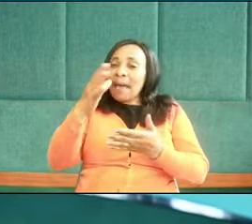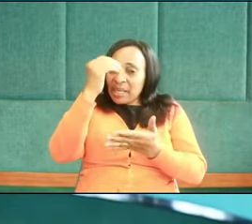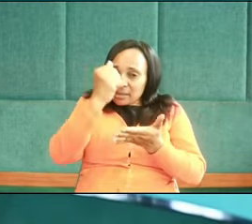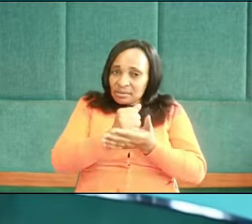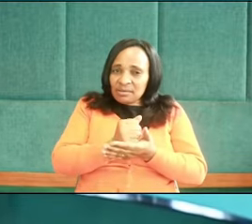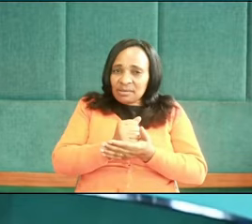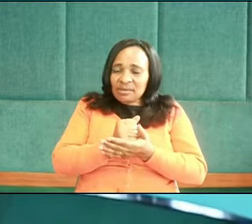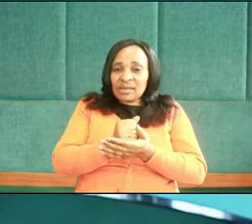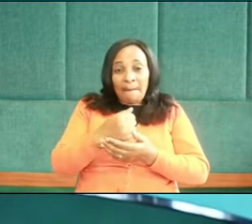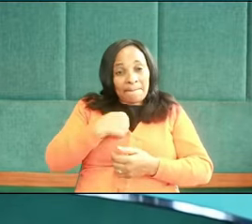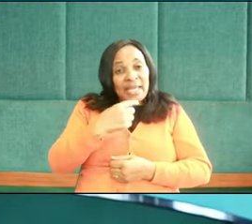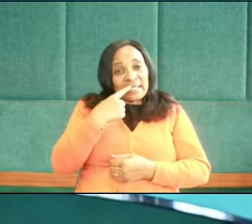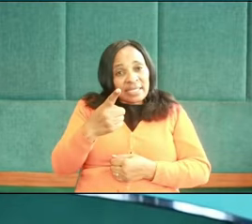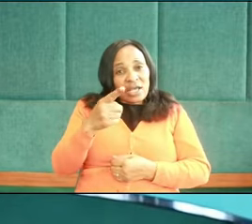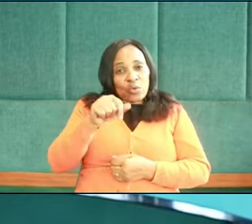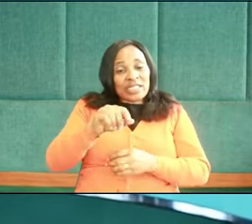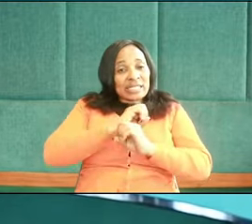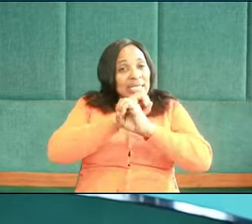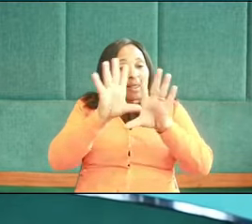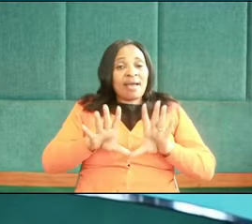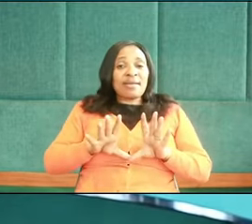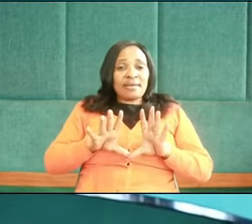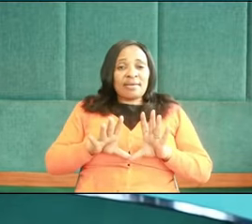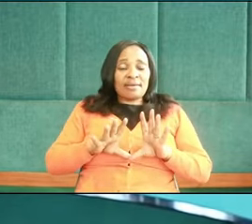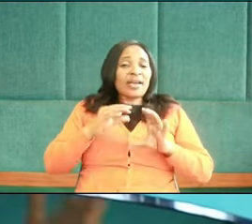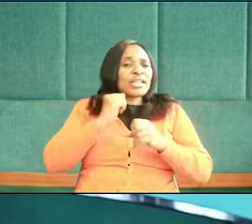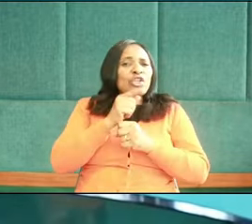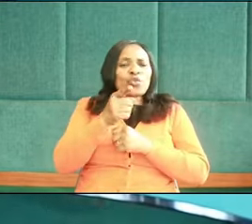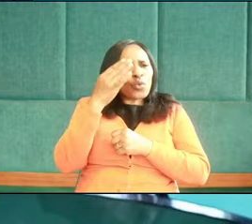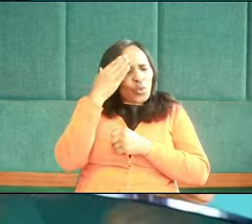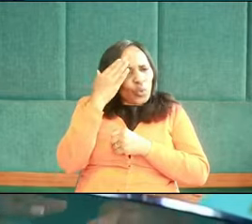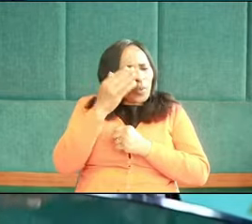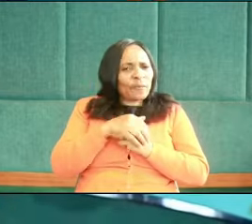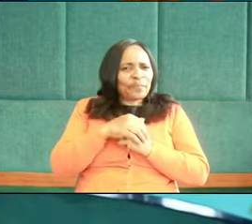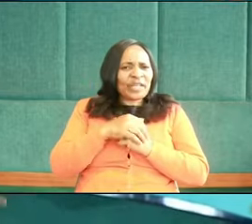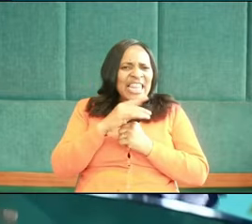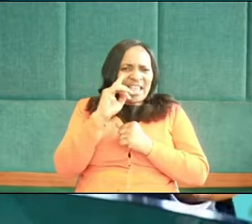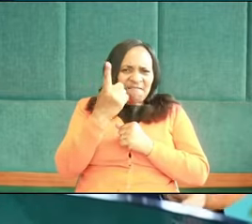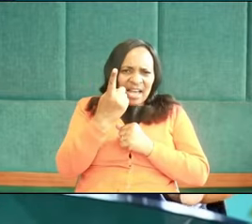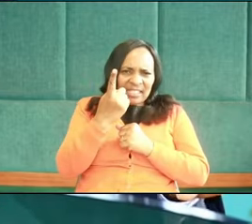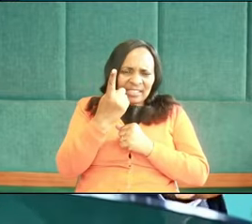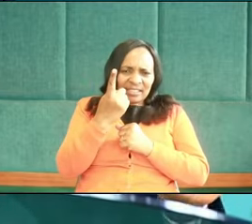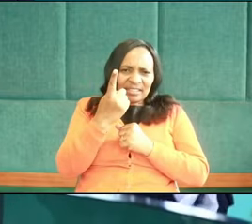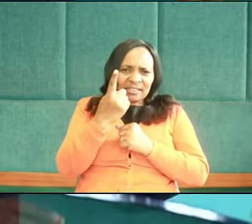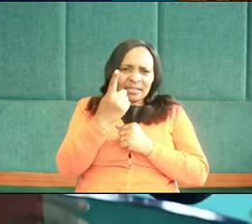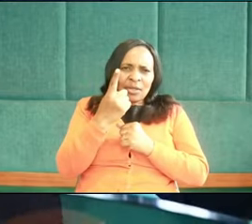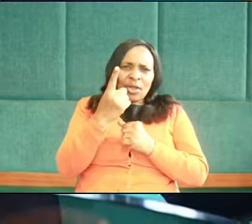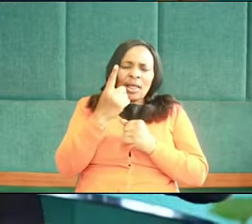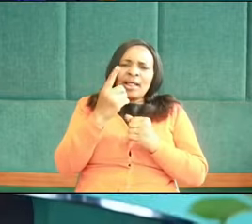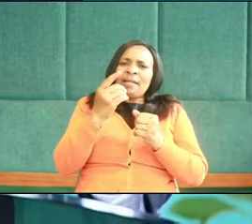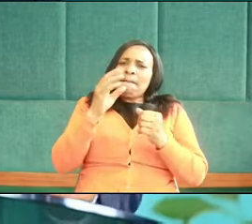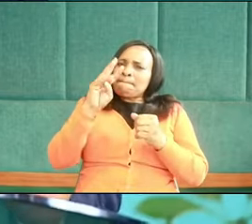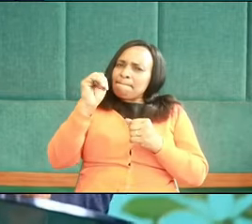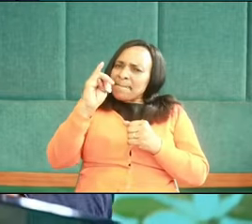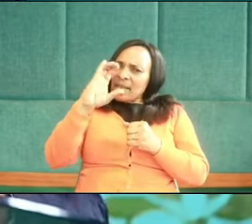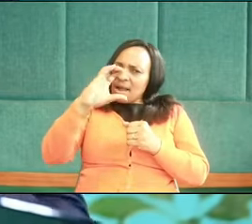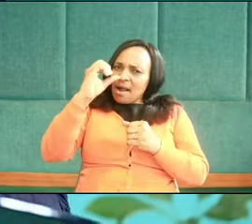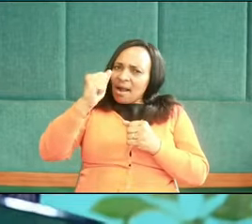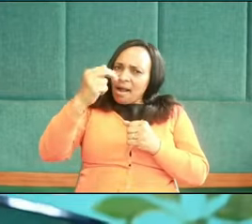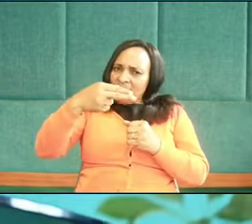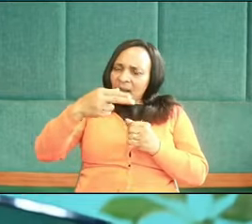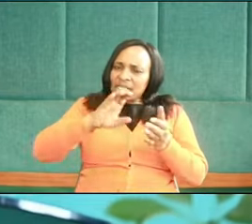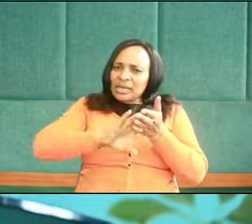Let me say this quickly, friends. Did you know that the first part of Mark chapter 6 verse 8